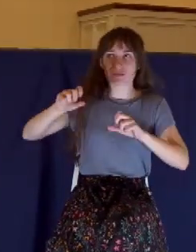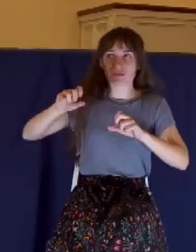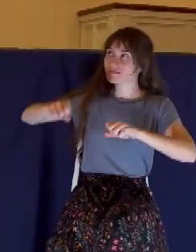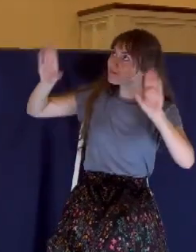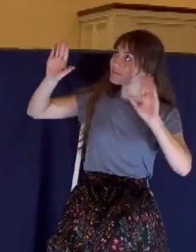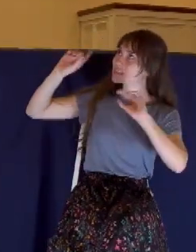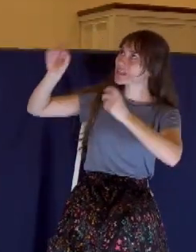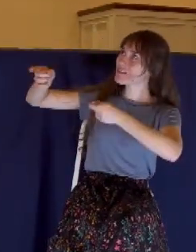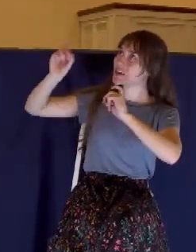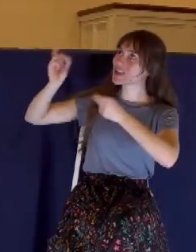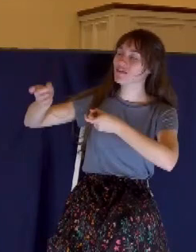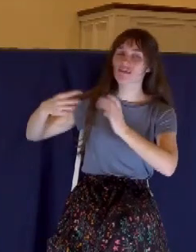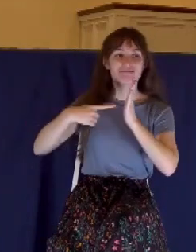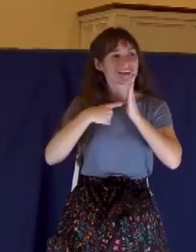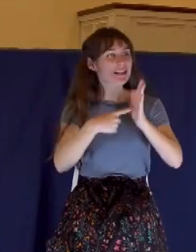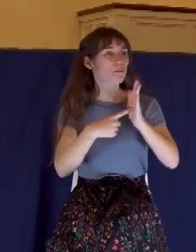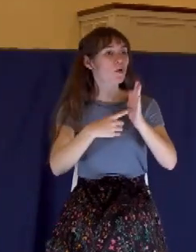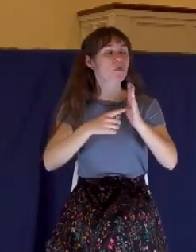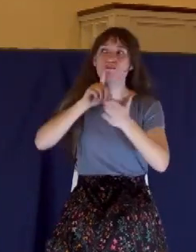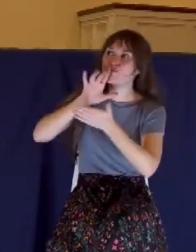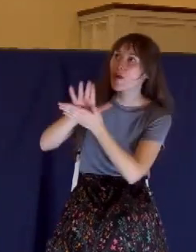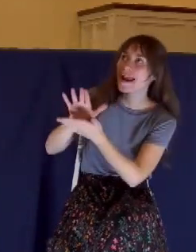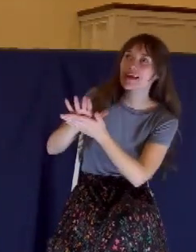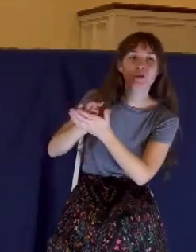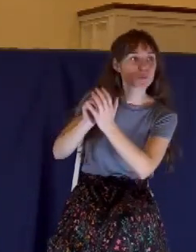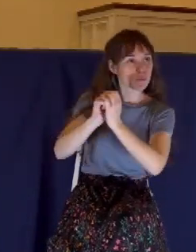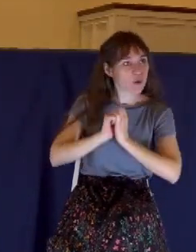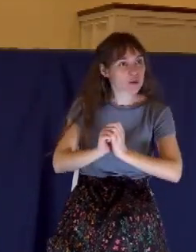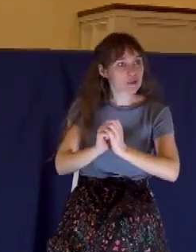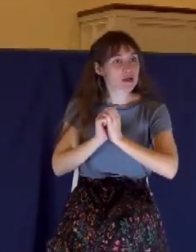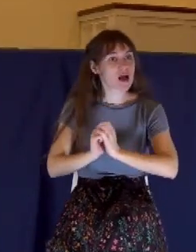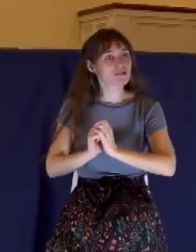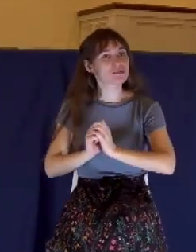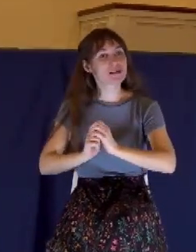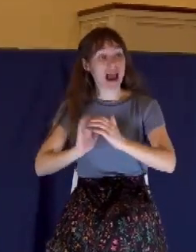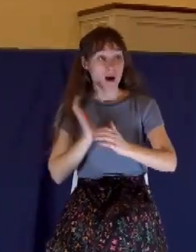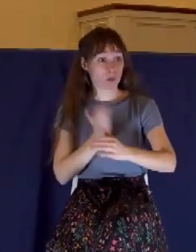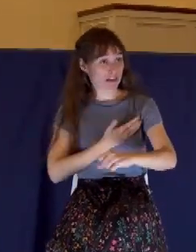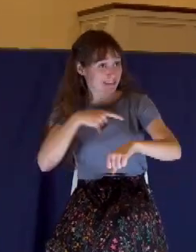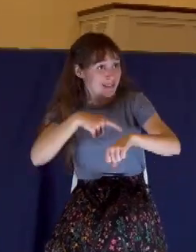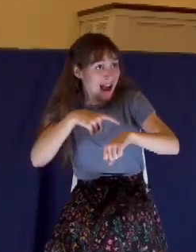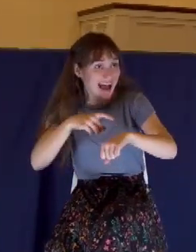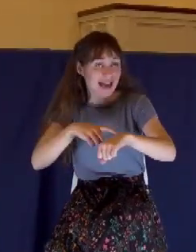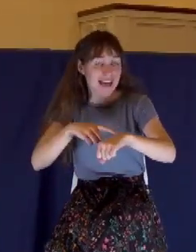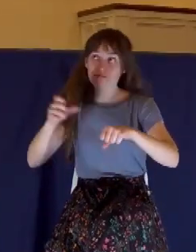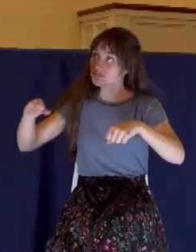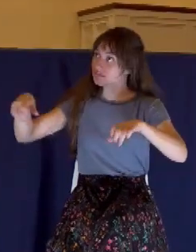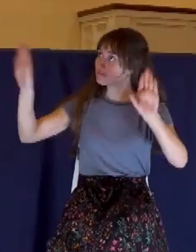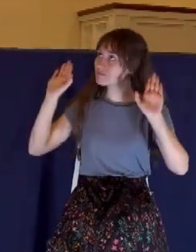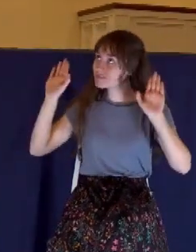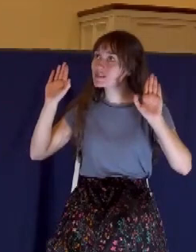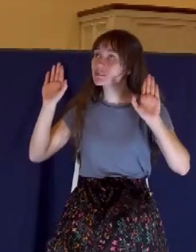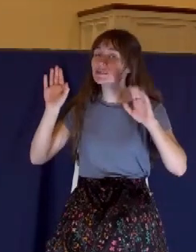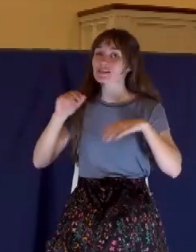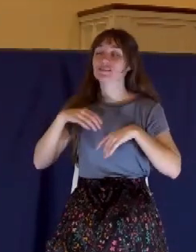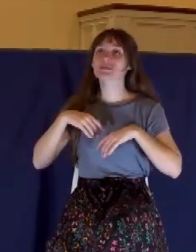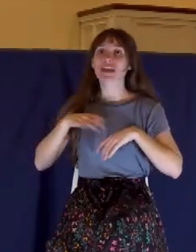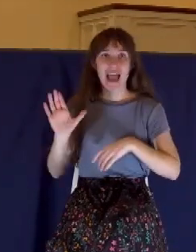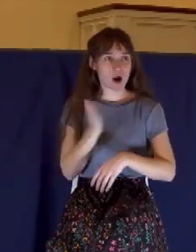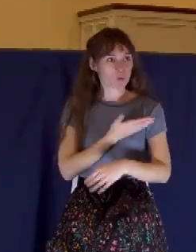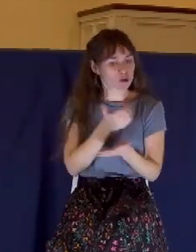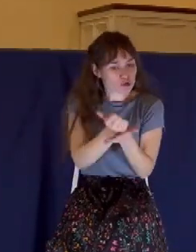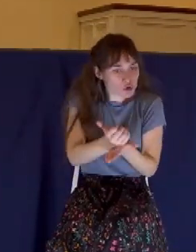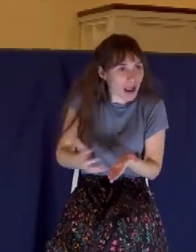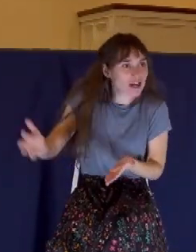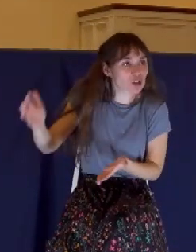praise from our tongue. We give him our time. We give him our treasure. All of that is an expression of our